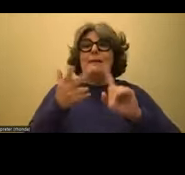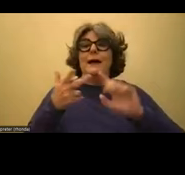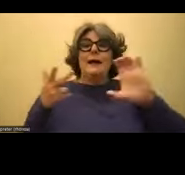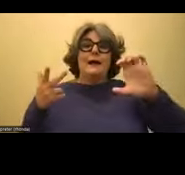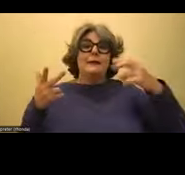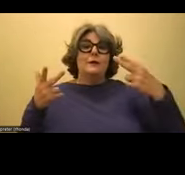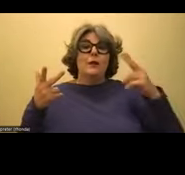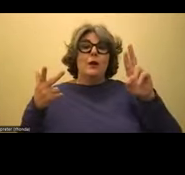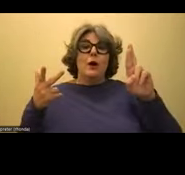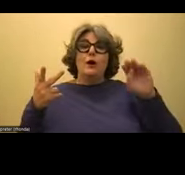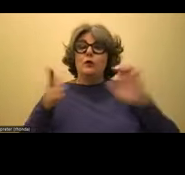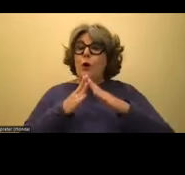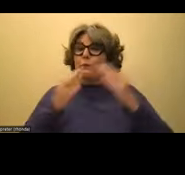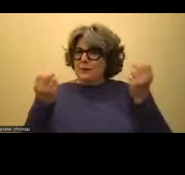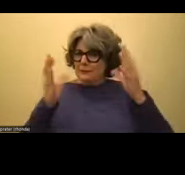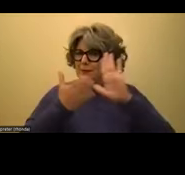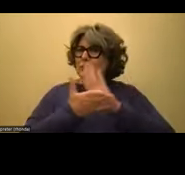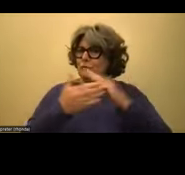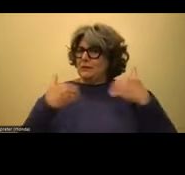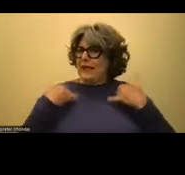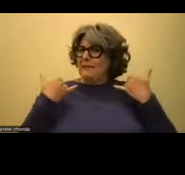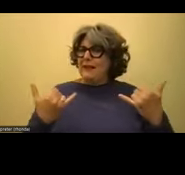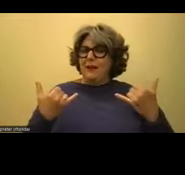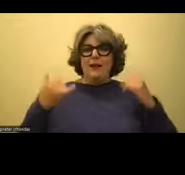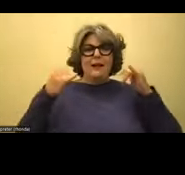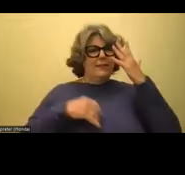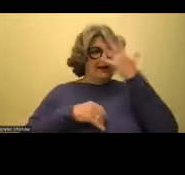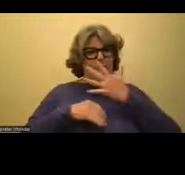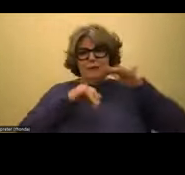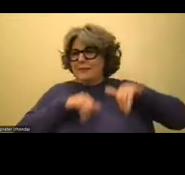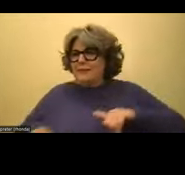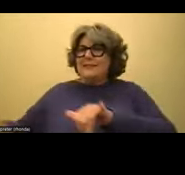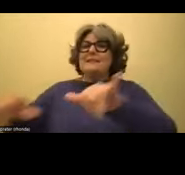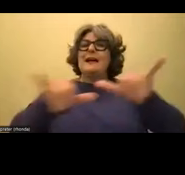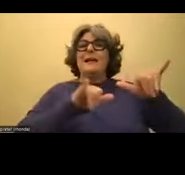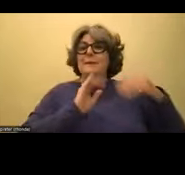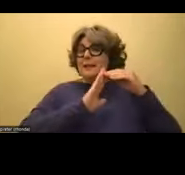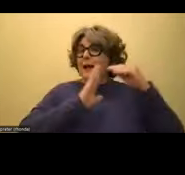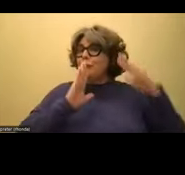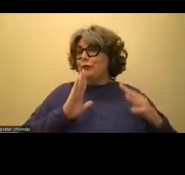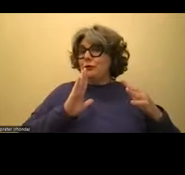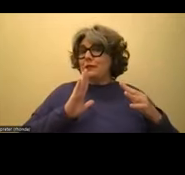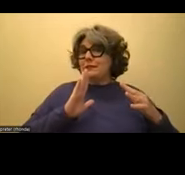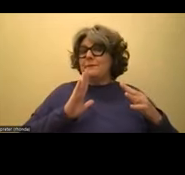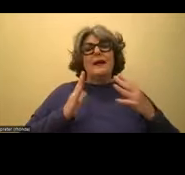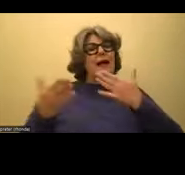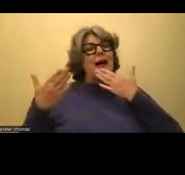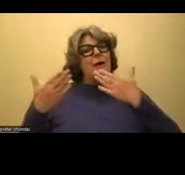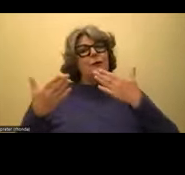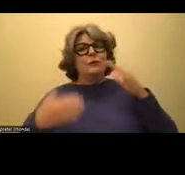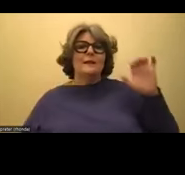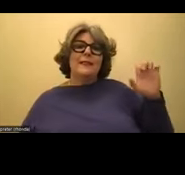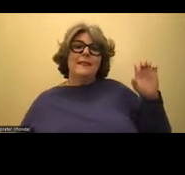look different than any other student. And again, that's going to help their mental health. And so I really want to thank Emory for